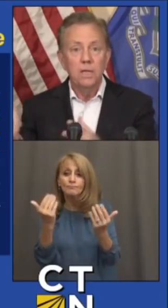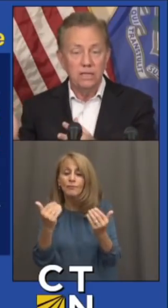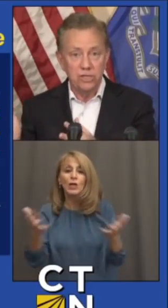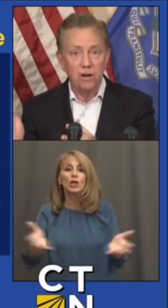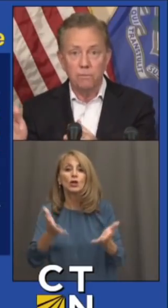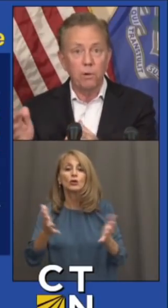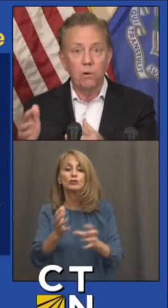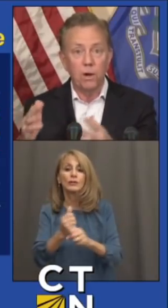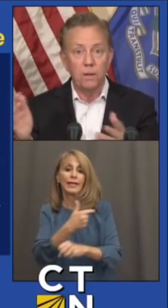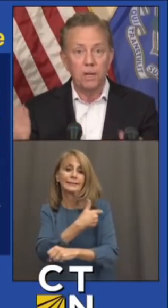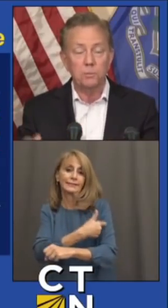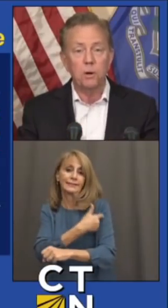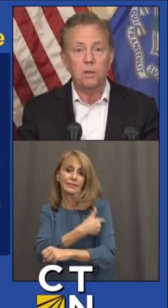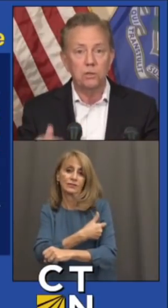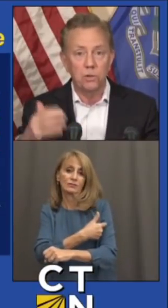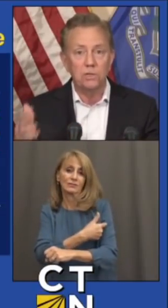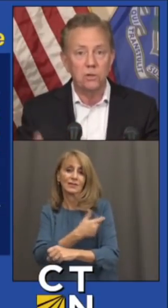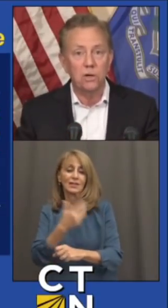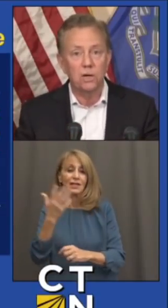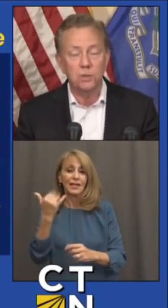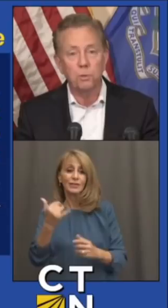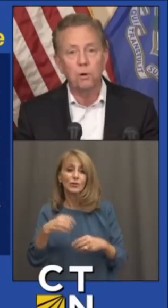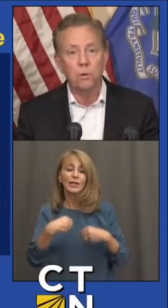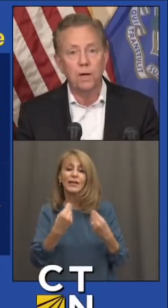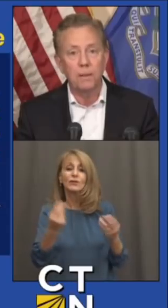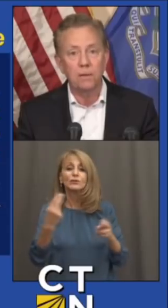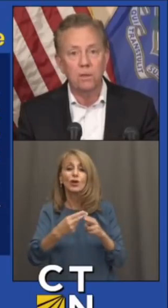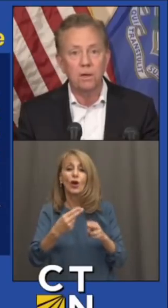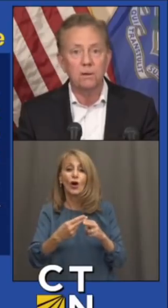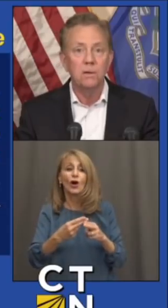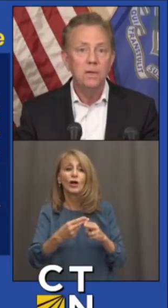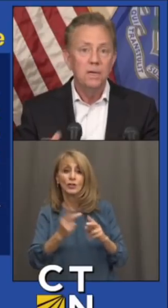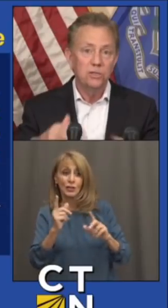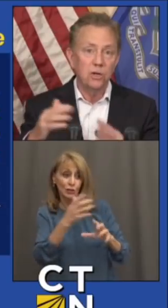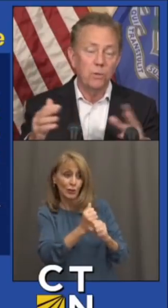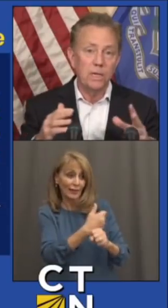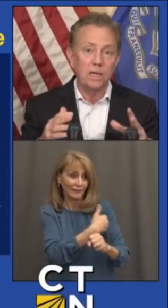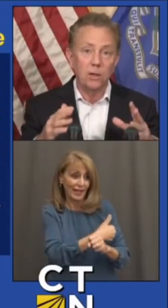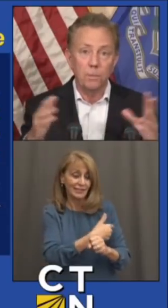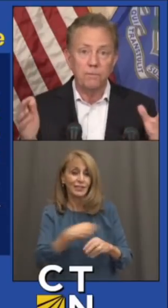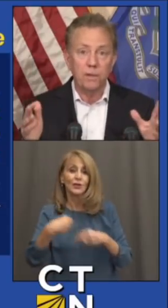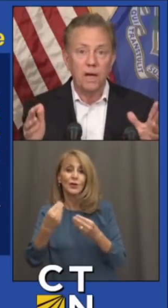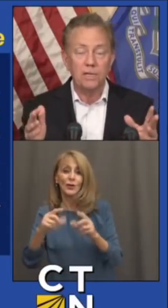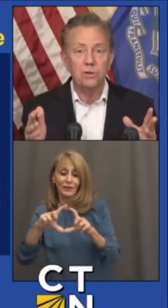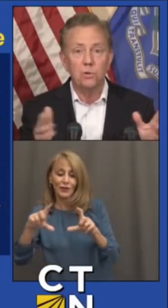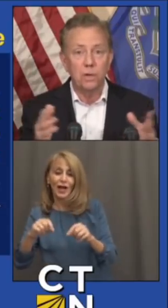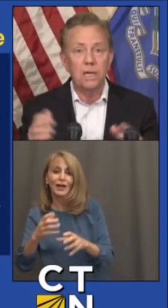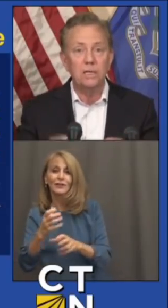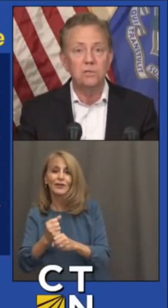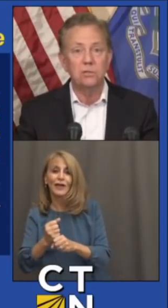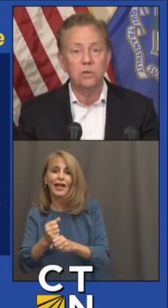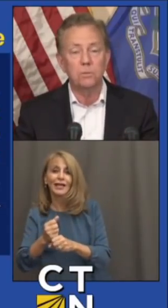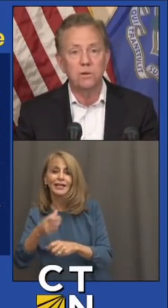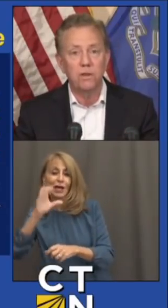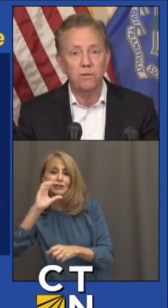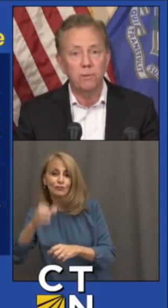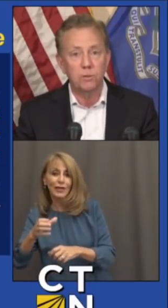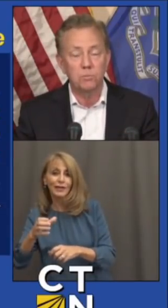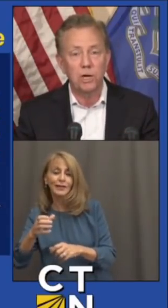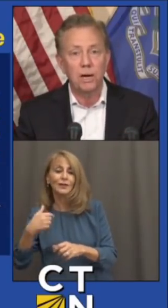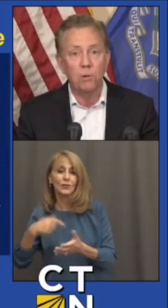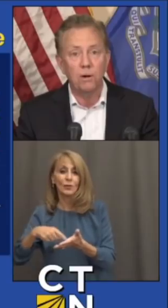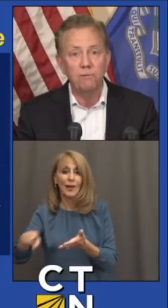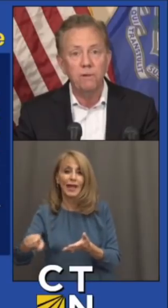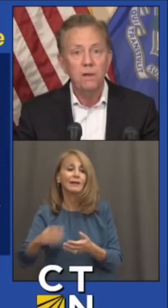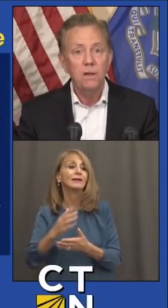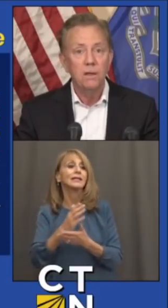incentive program. That's part of the Drinks on Us program out there. As you know, we did a little bit for the high school kids in terms of giving